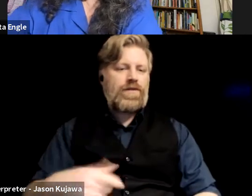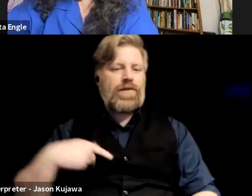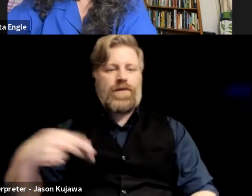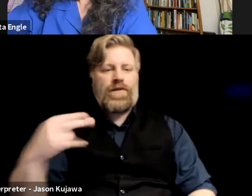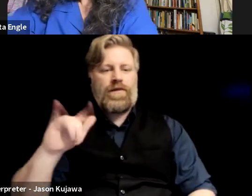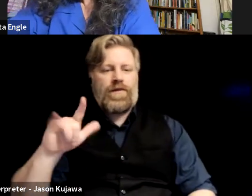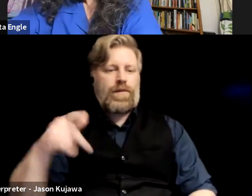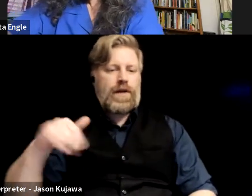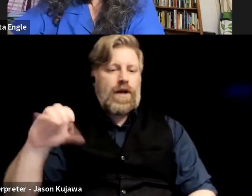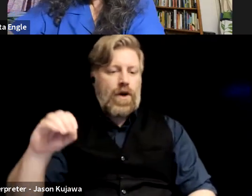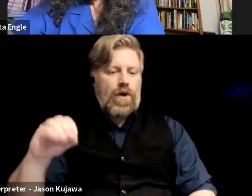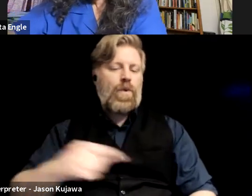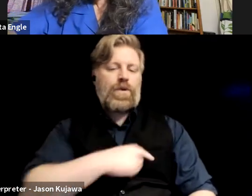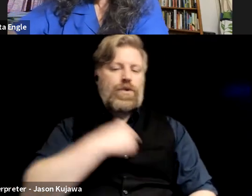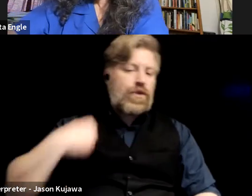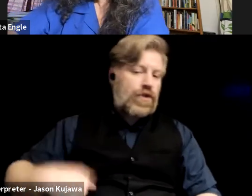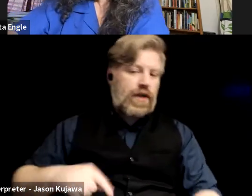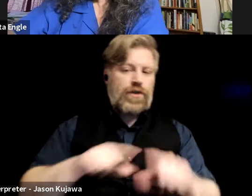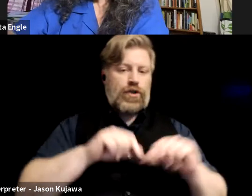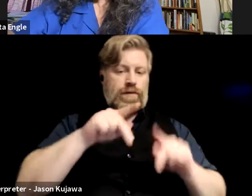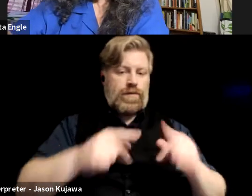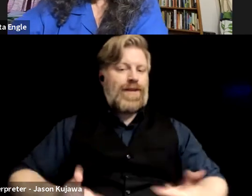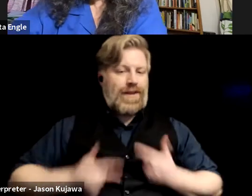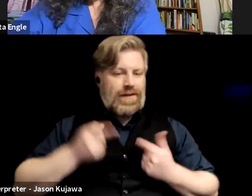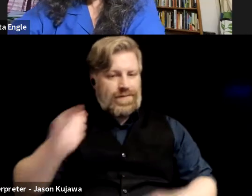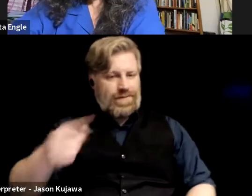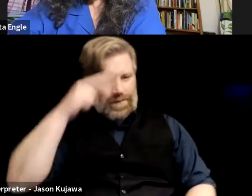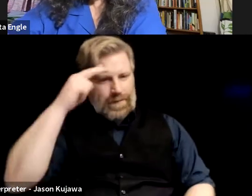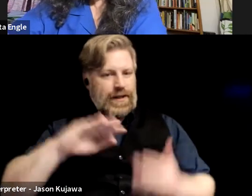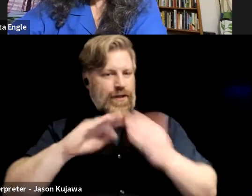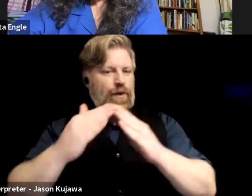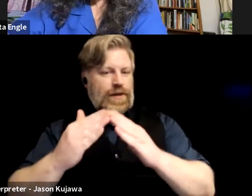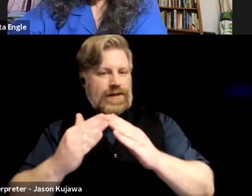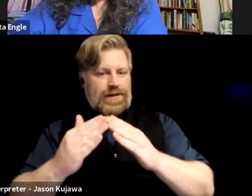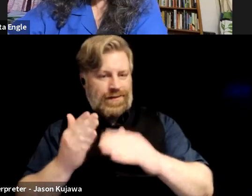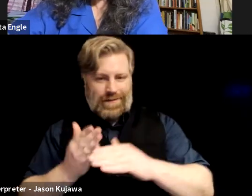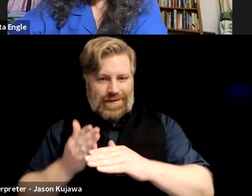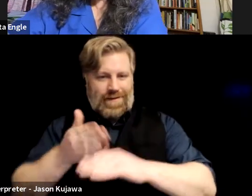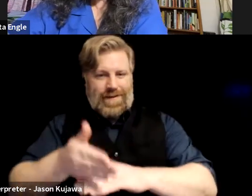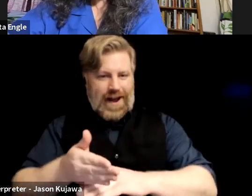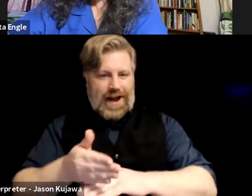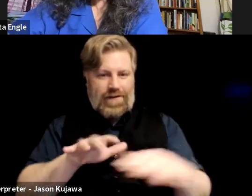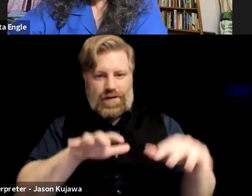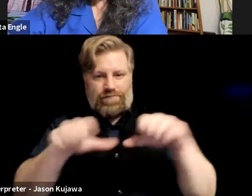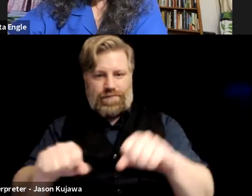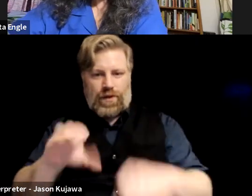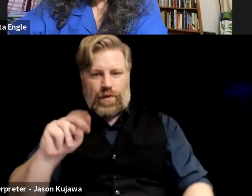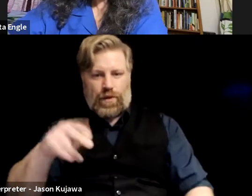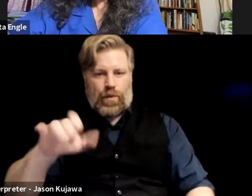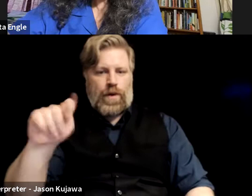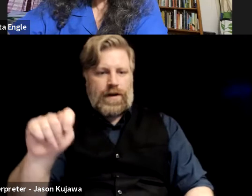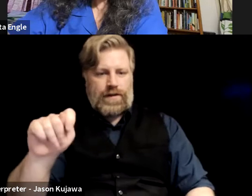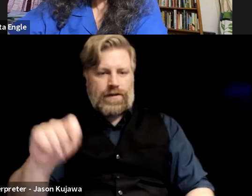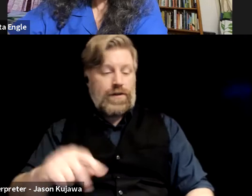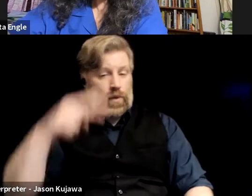people living in Mexico City, um, you know, shortly after the conquest, it's, it's, so the identity in